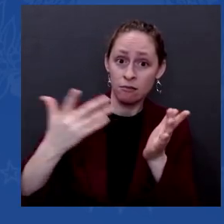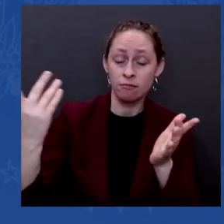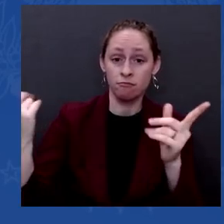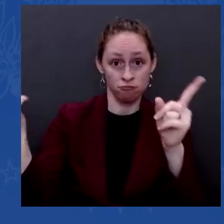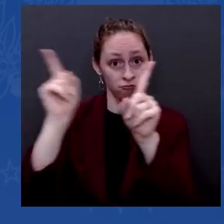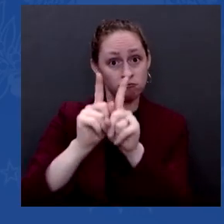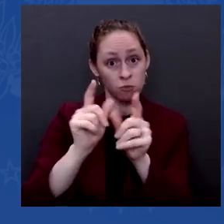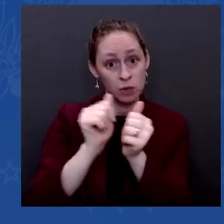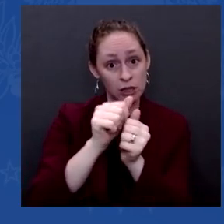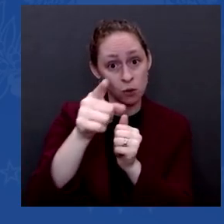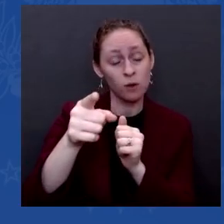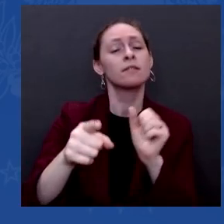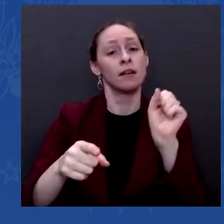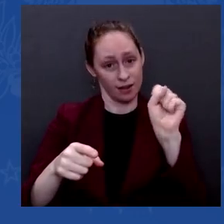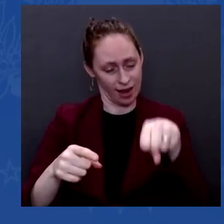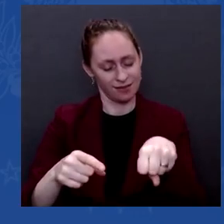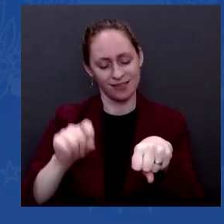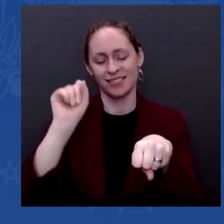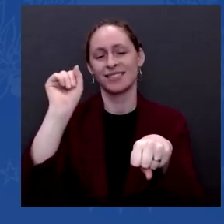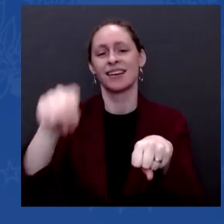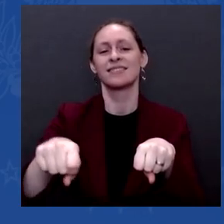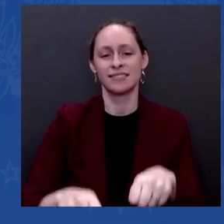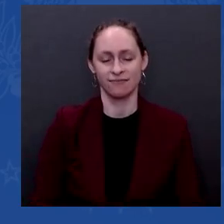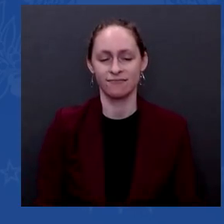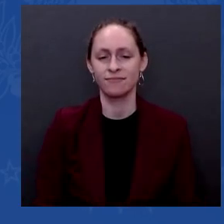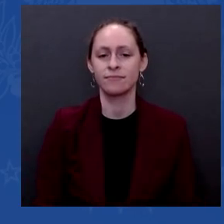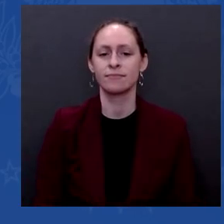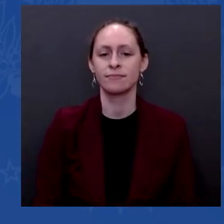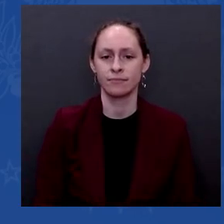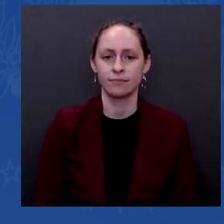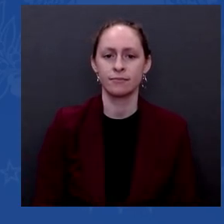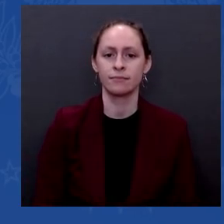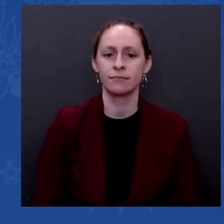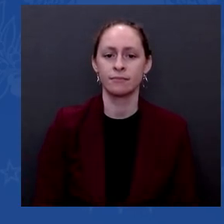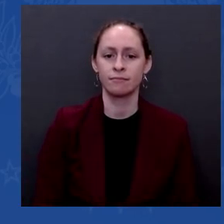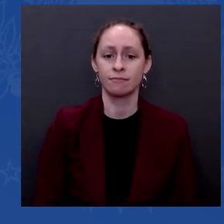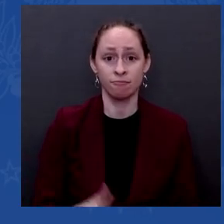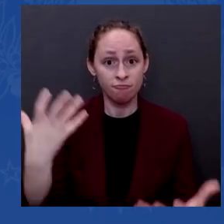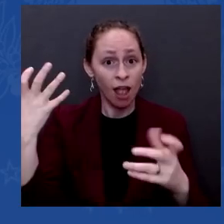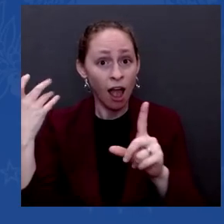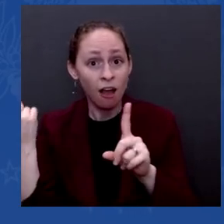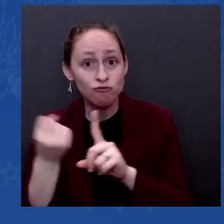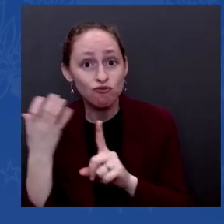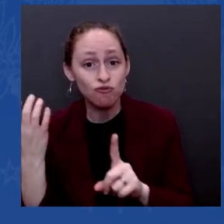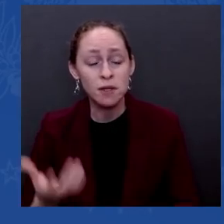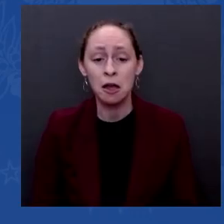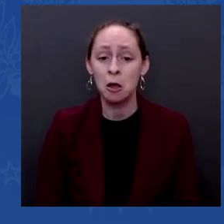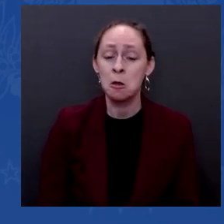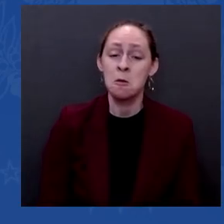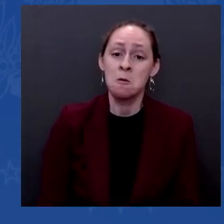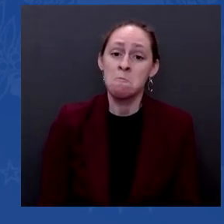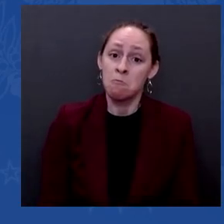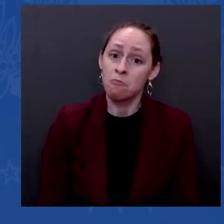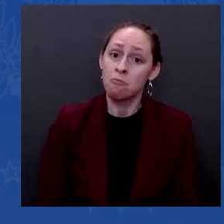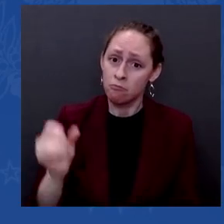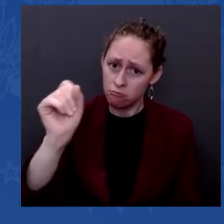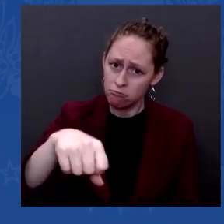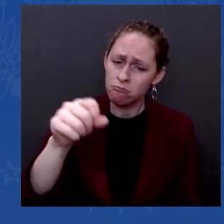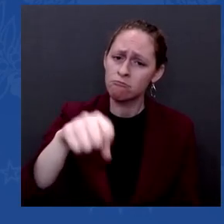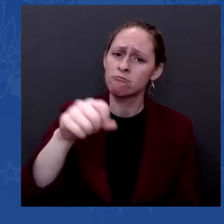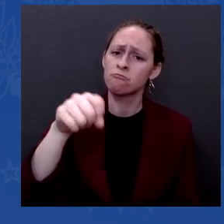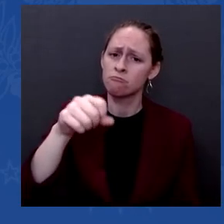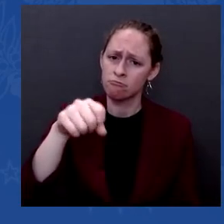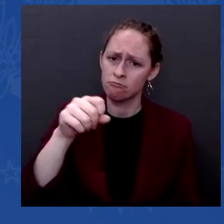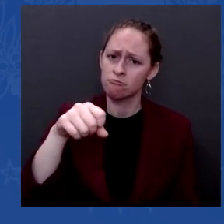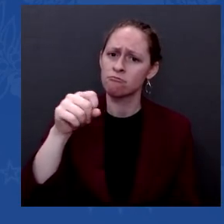Pardon me? The you care to expand on voting there's no need to. mean, I ask the question. She's going to be my running mate, number one. And number two,